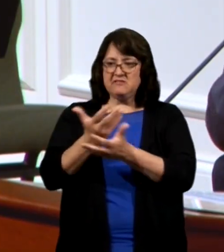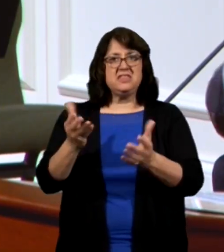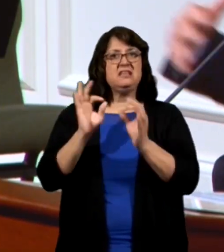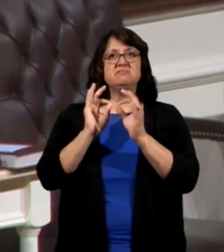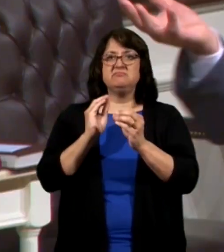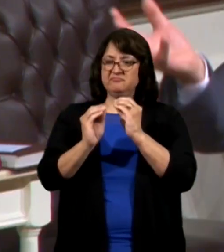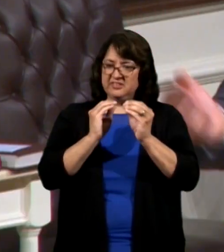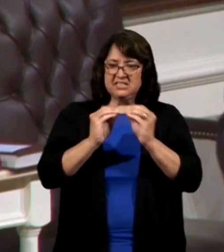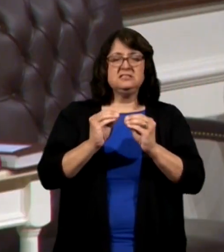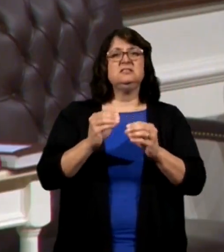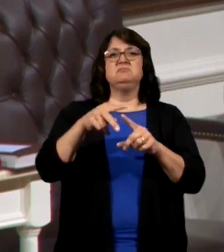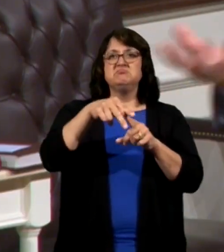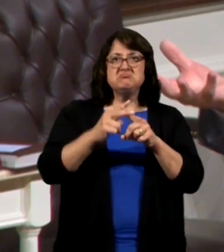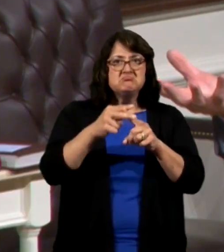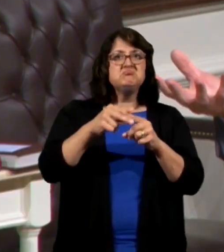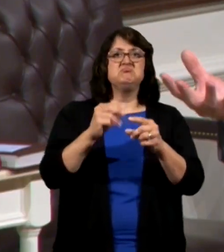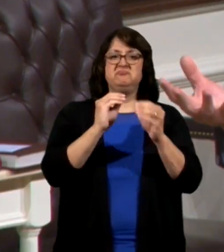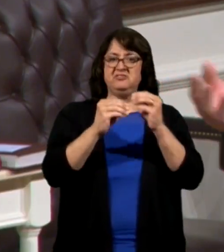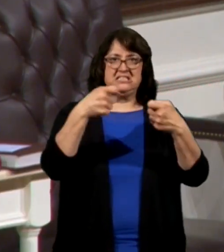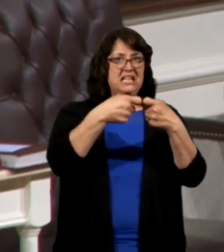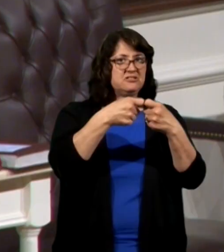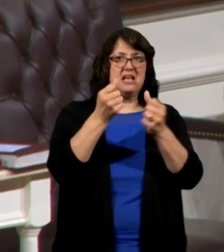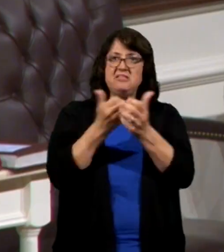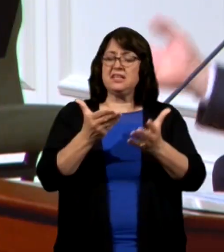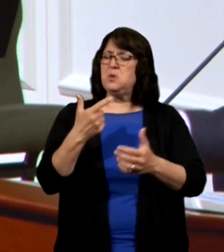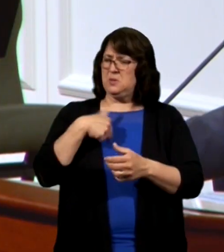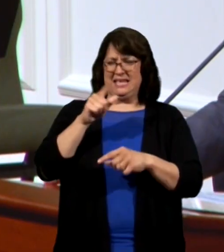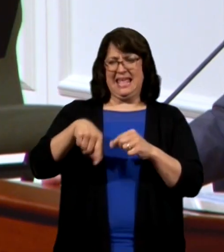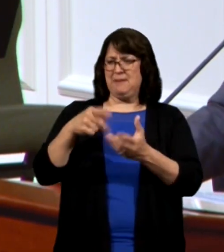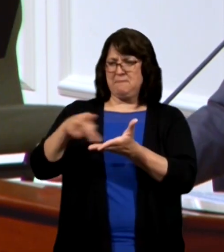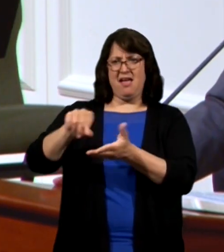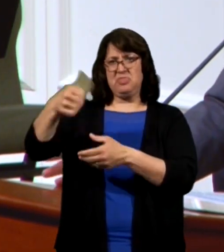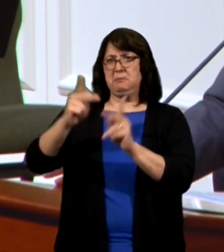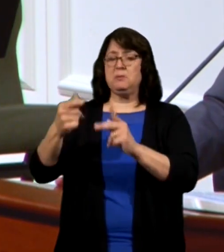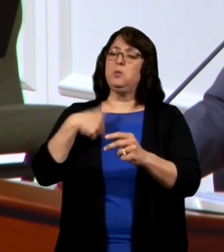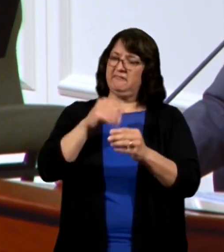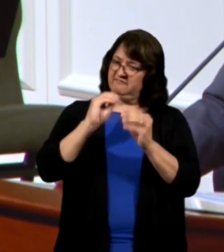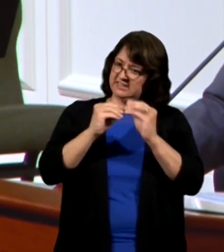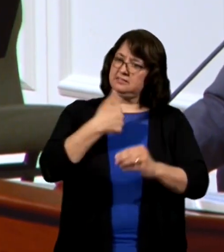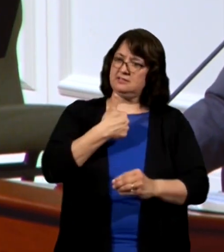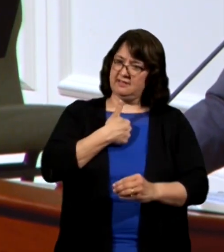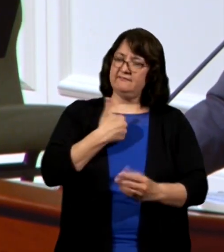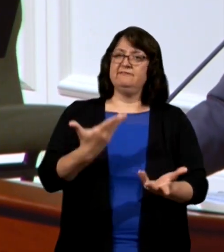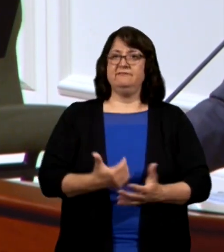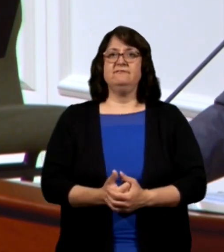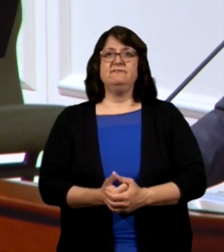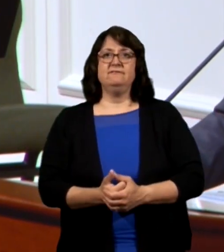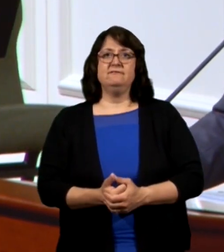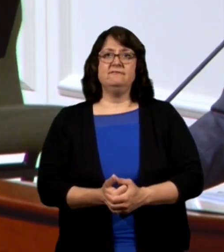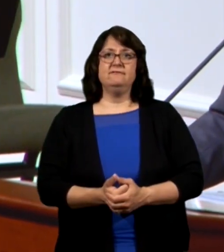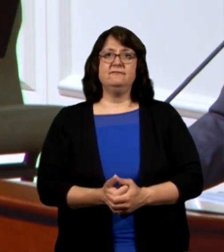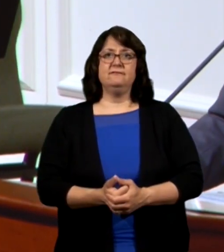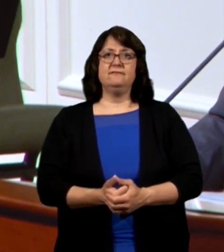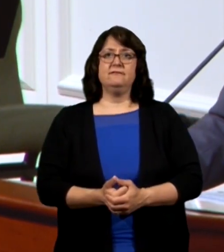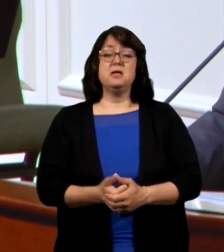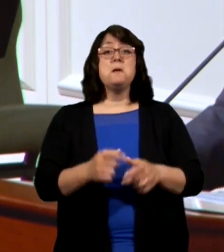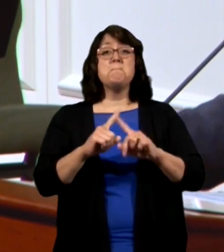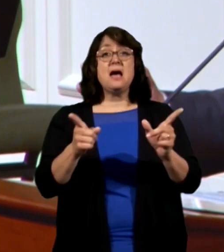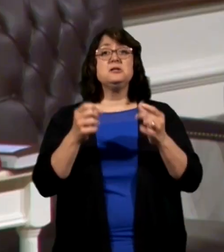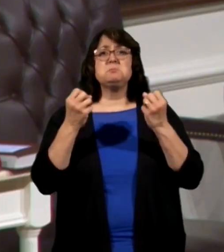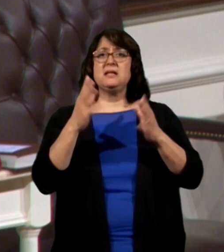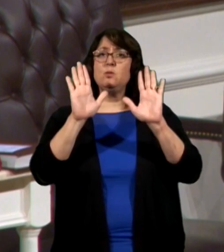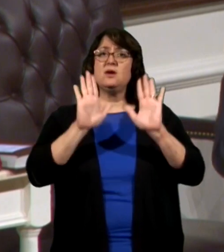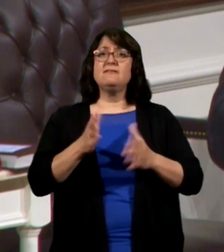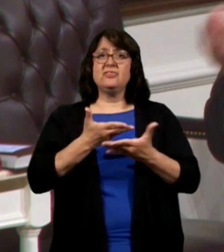or plumbing. We just did it. You couldn't afford to hire people. You just fix it. But there's so many